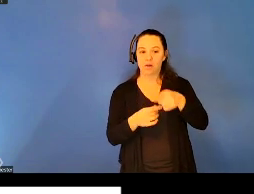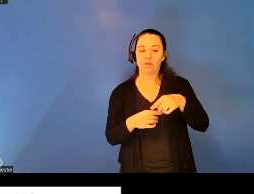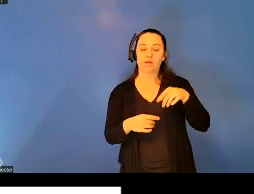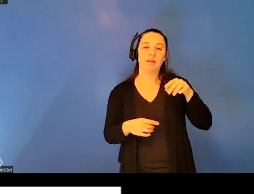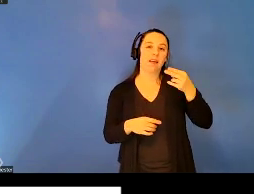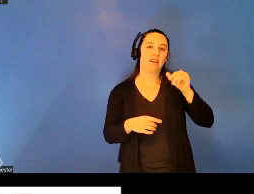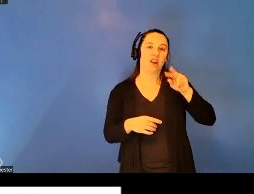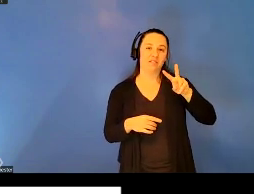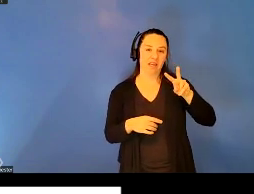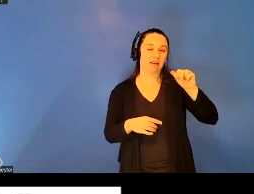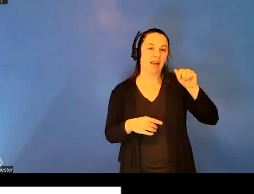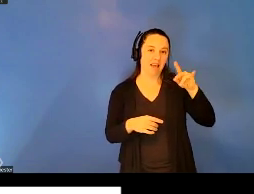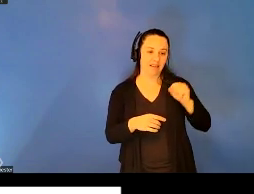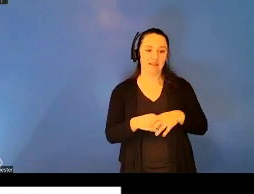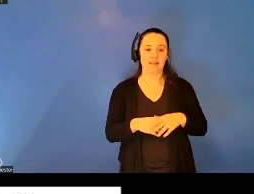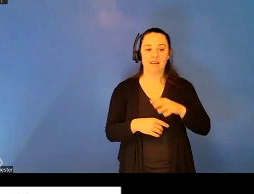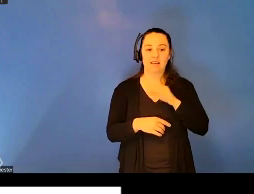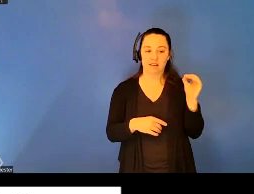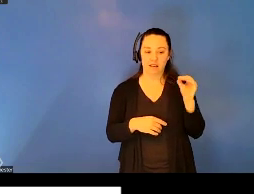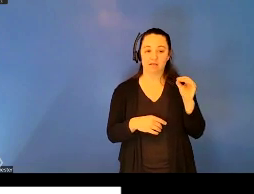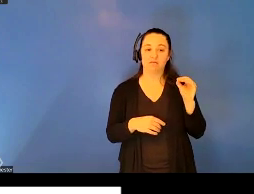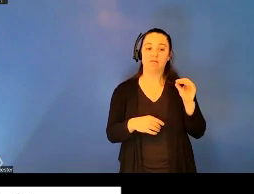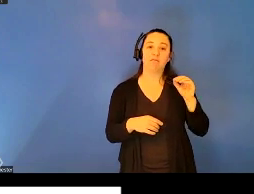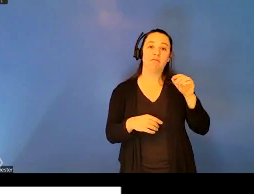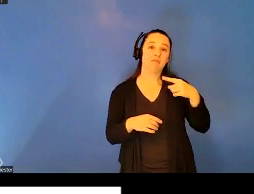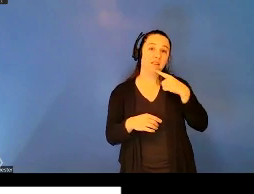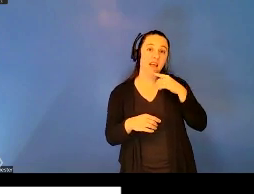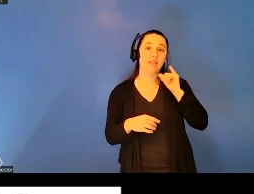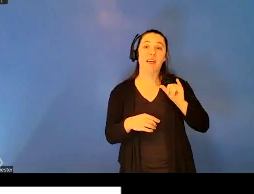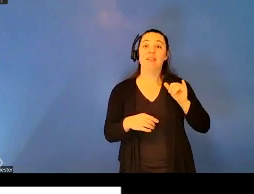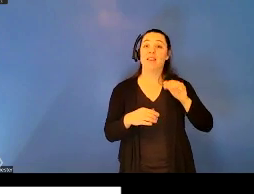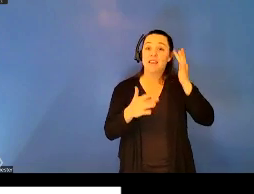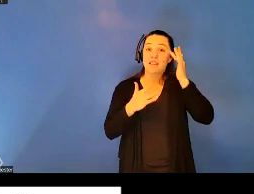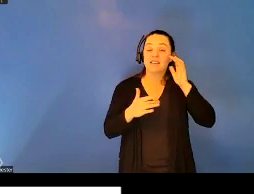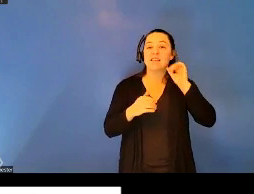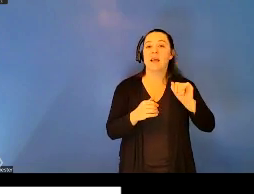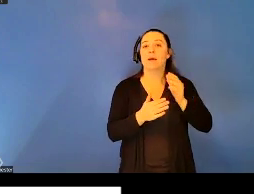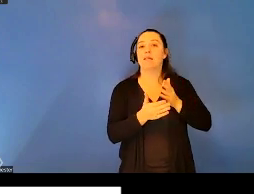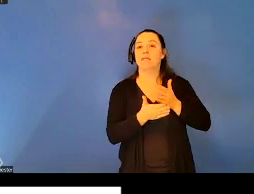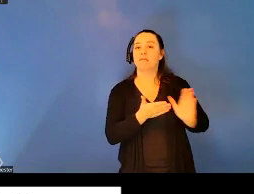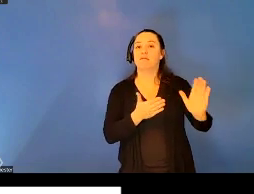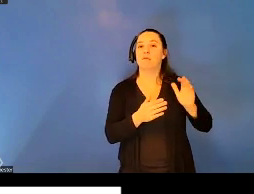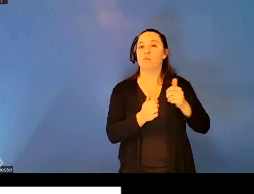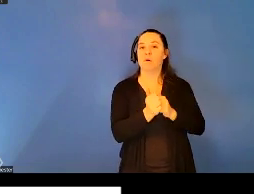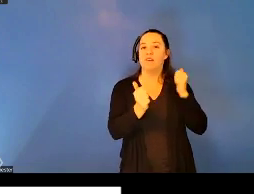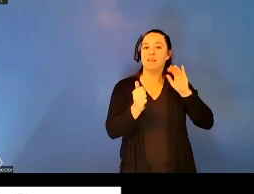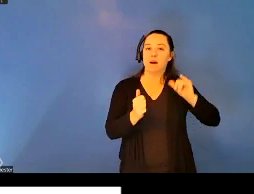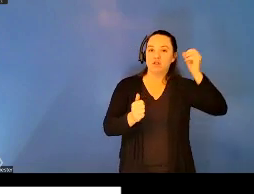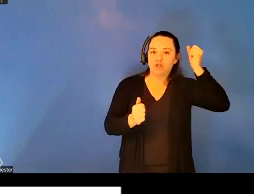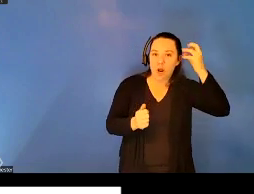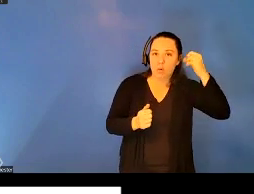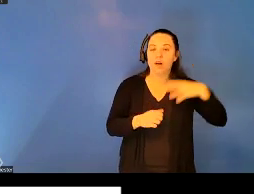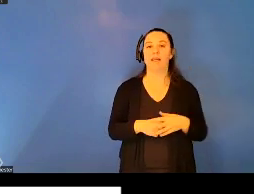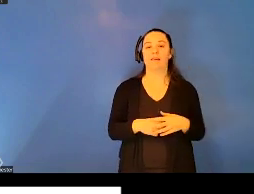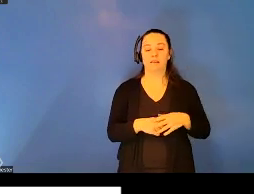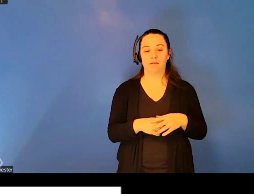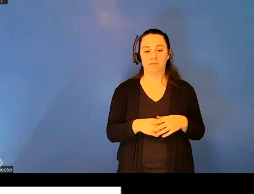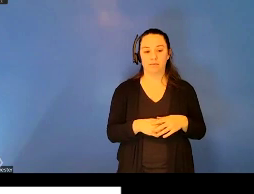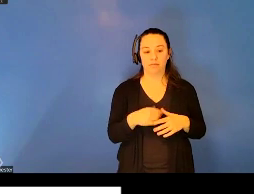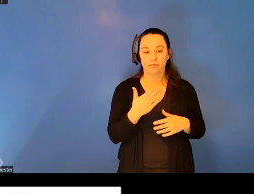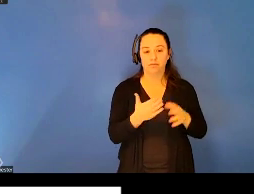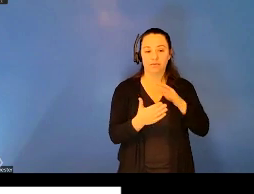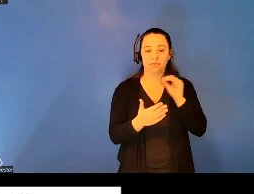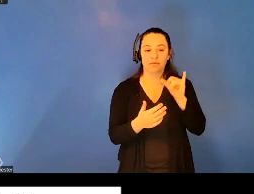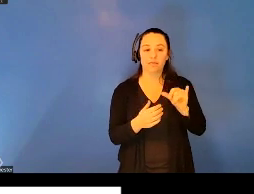denialism and claims that the disease could be prevented by showering. Epidemics of these diseases disproportionately having greater effects outside of the